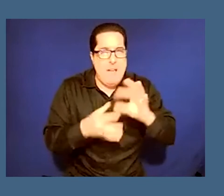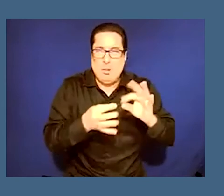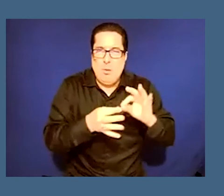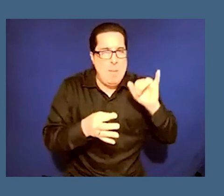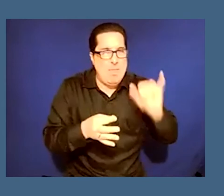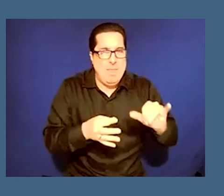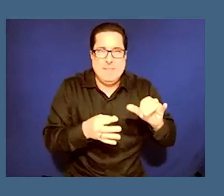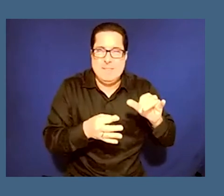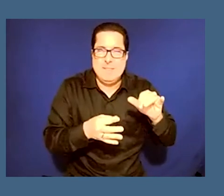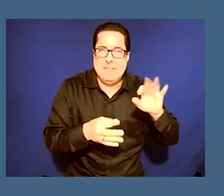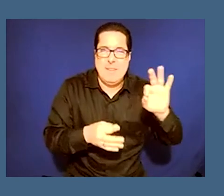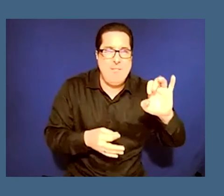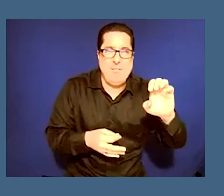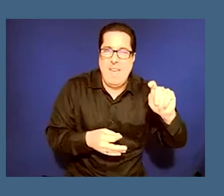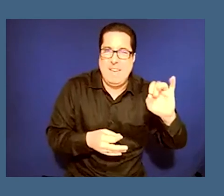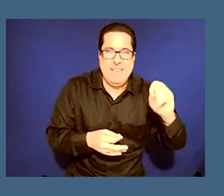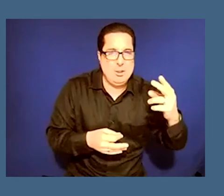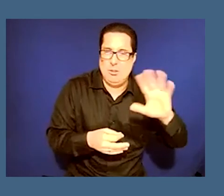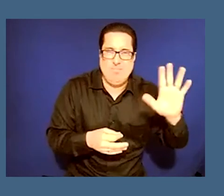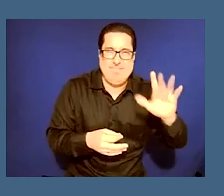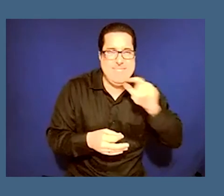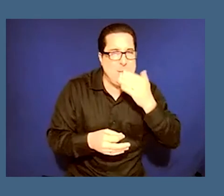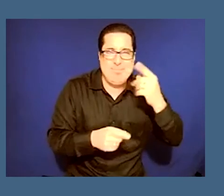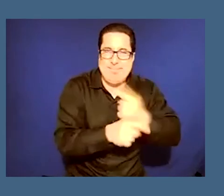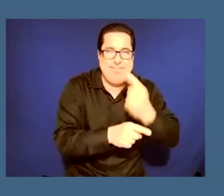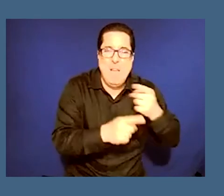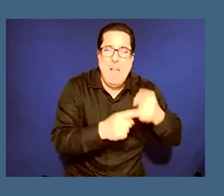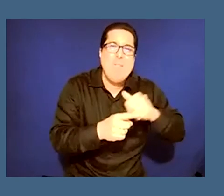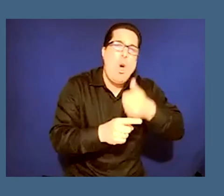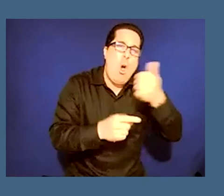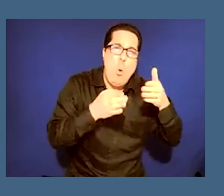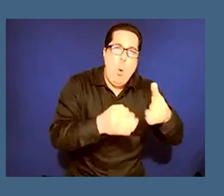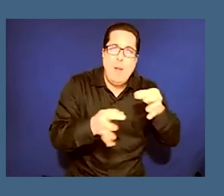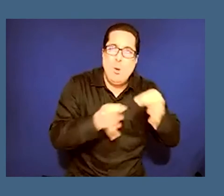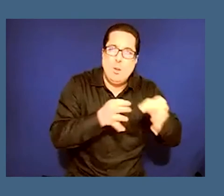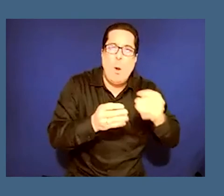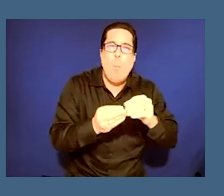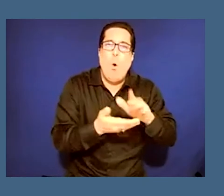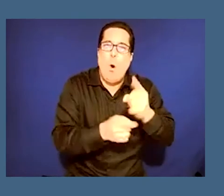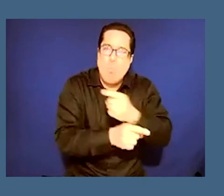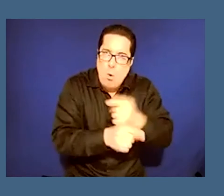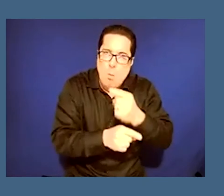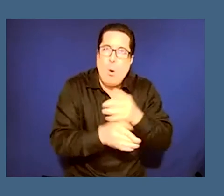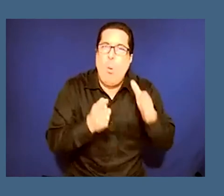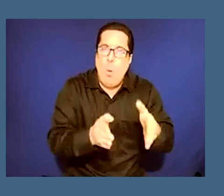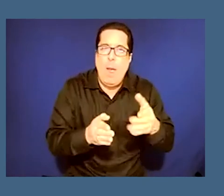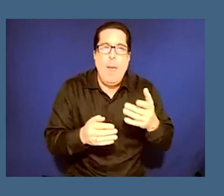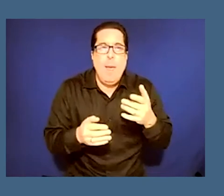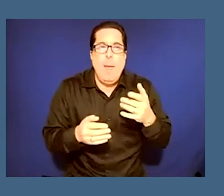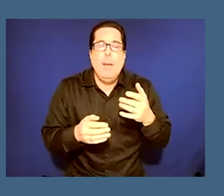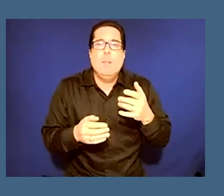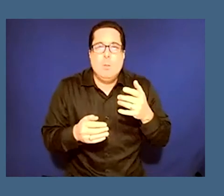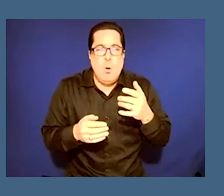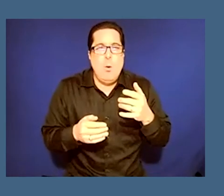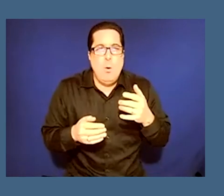uh fetish we are going to find nicer words to describe it when in the first place the space for